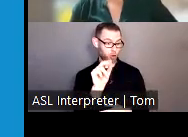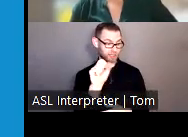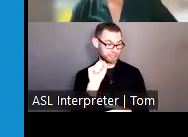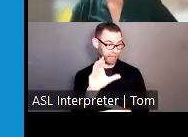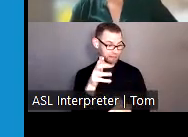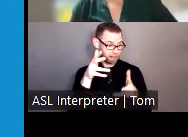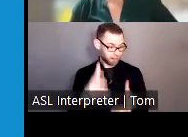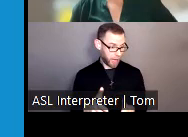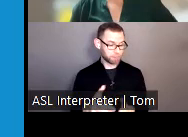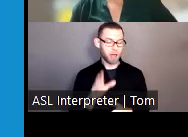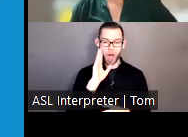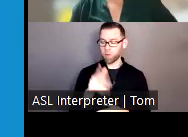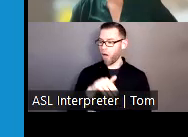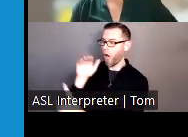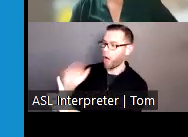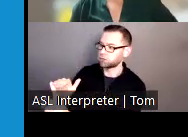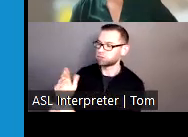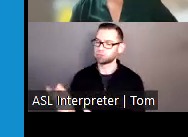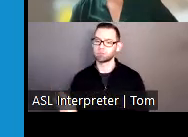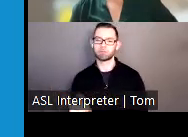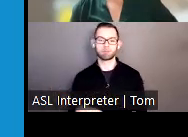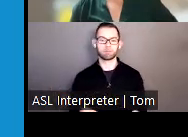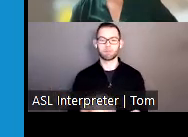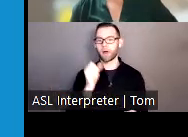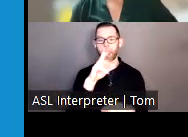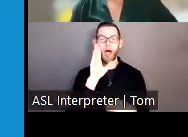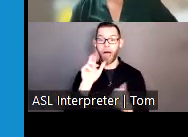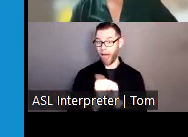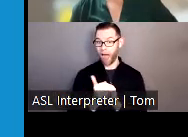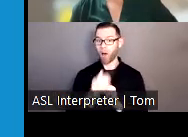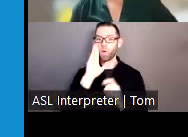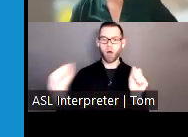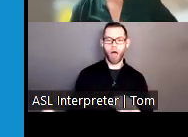mark. I will just pull up a sign that says 30 seconds.